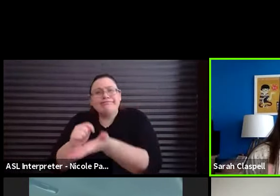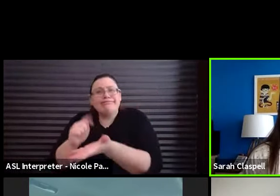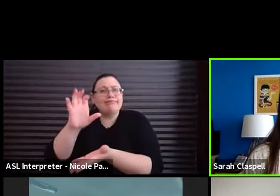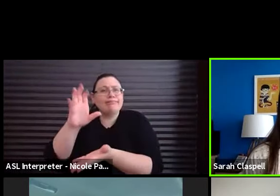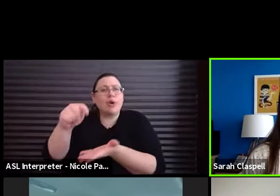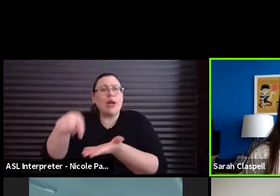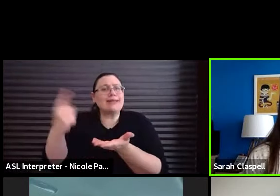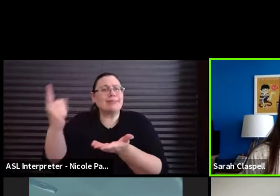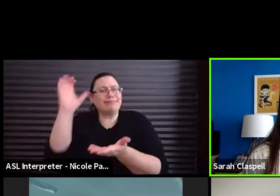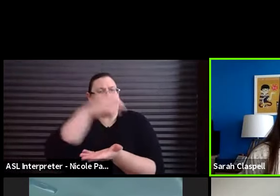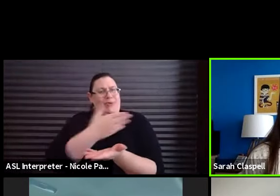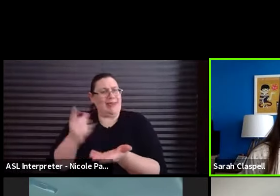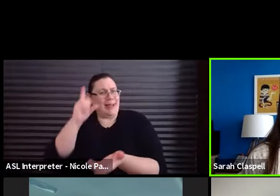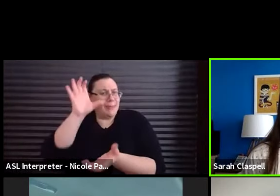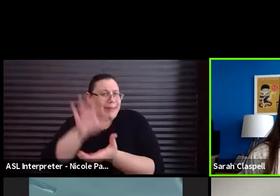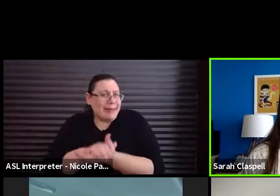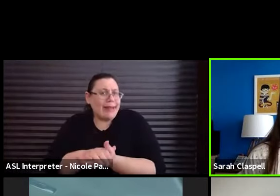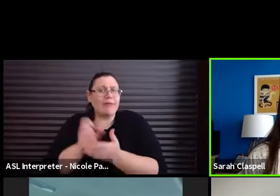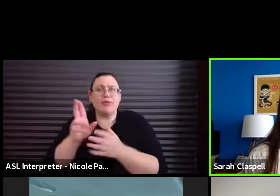believes or does.